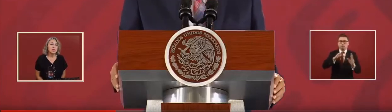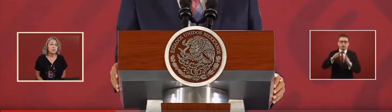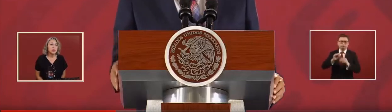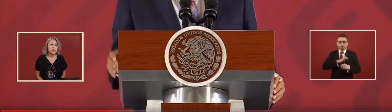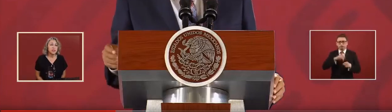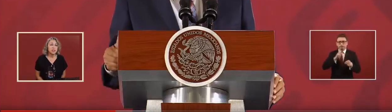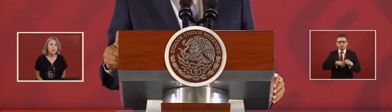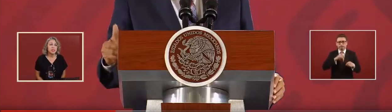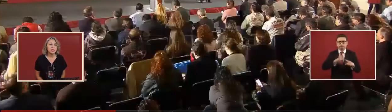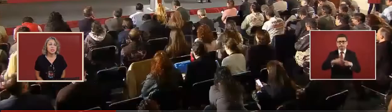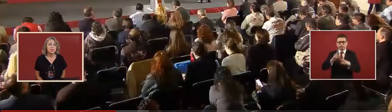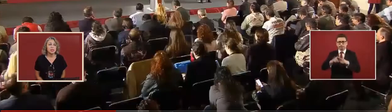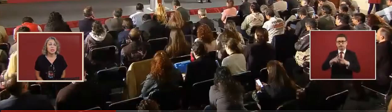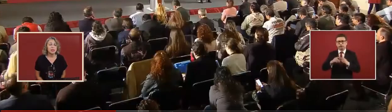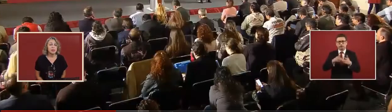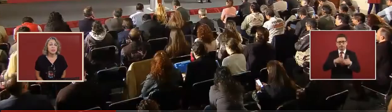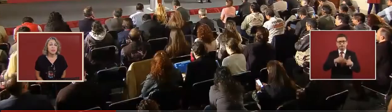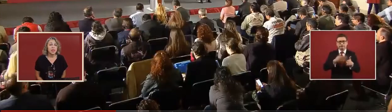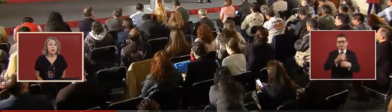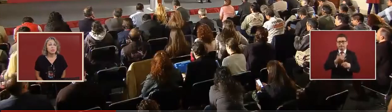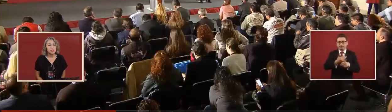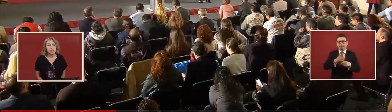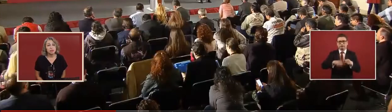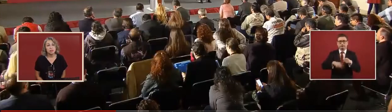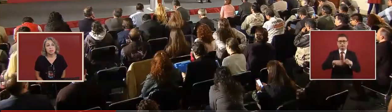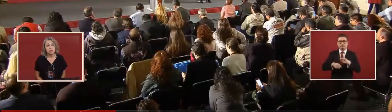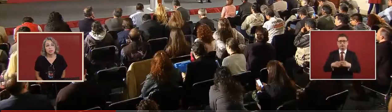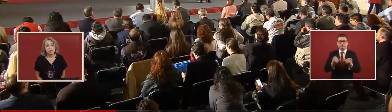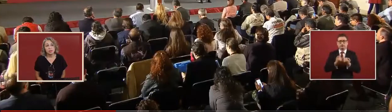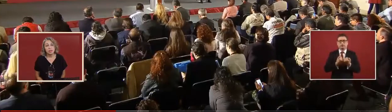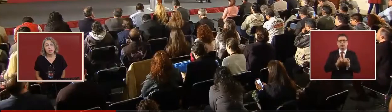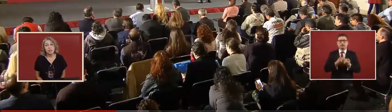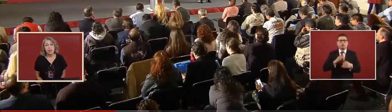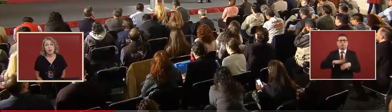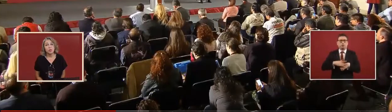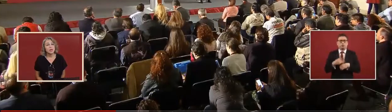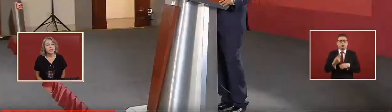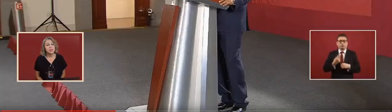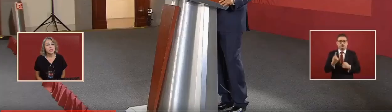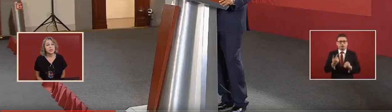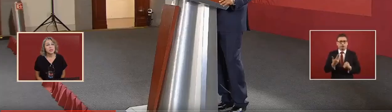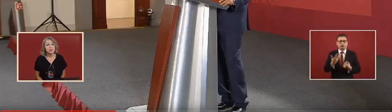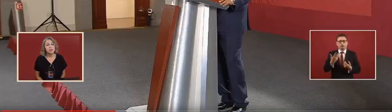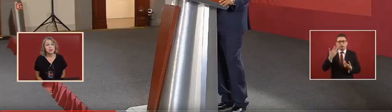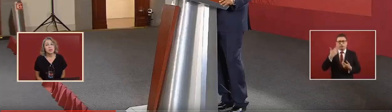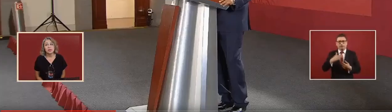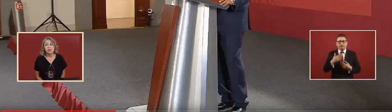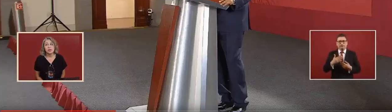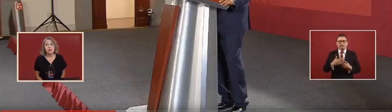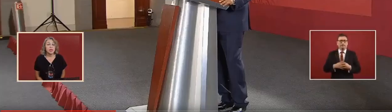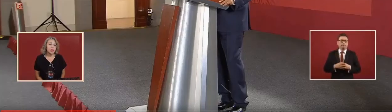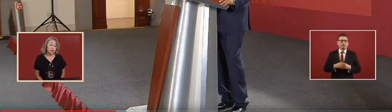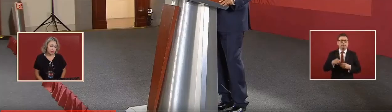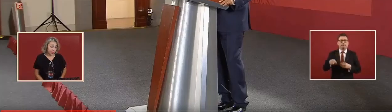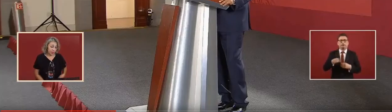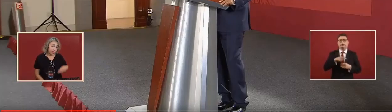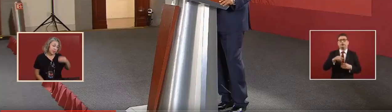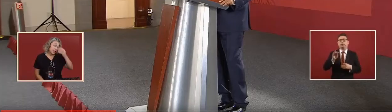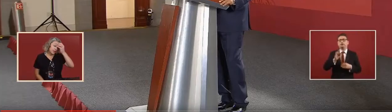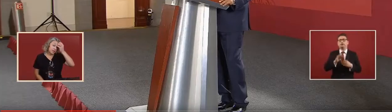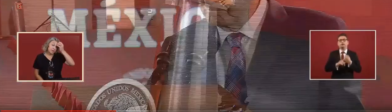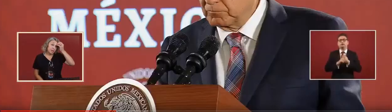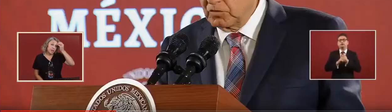and obstacles, and what does it do to, and the lack of